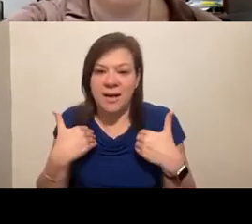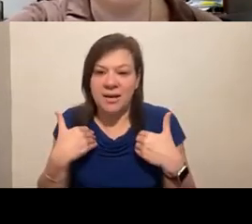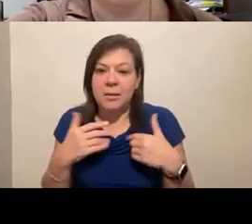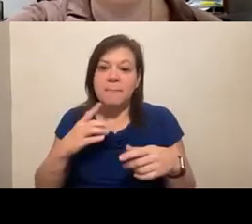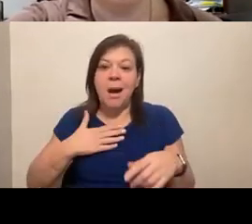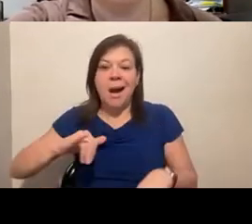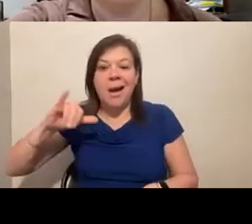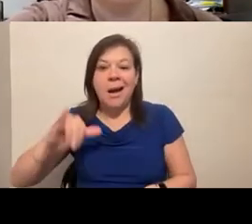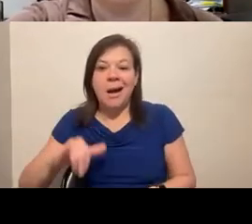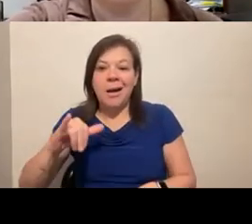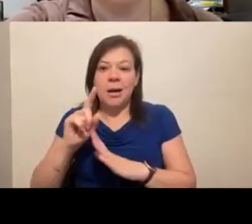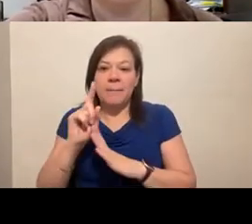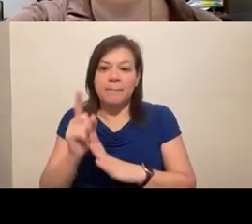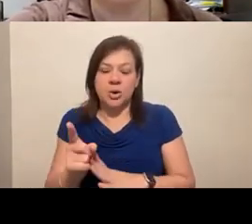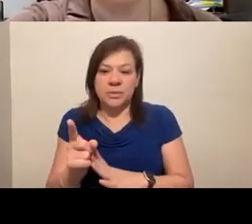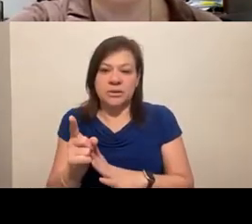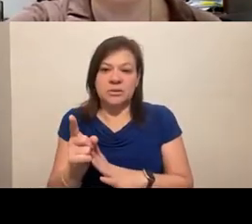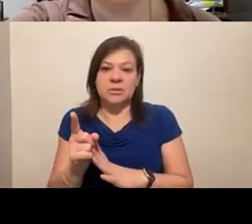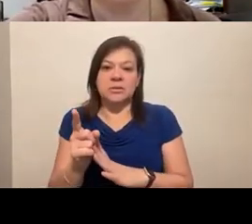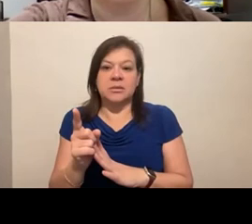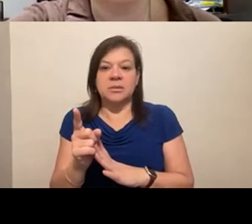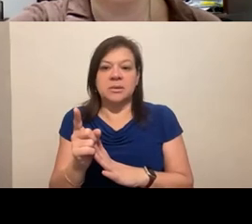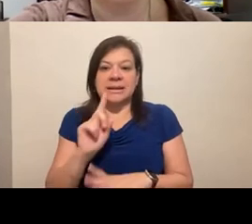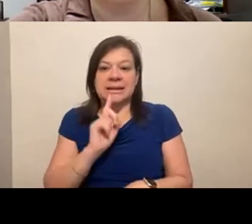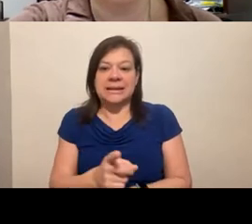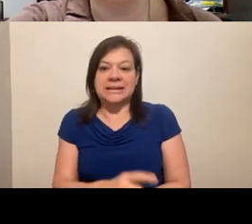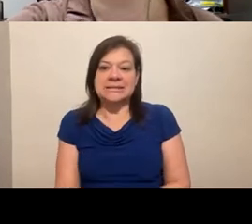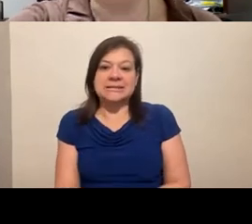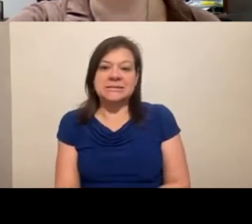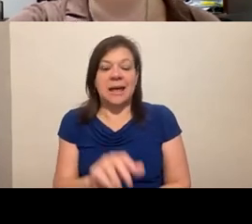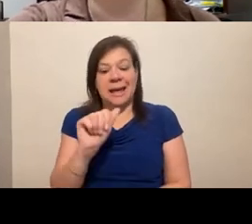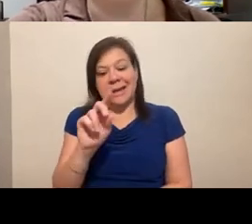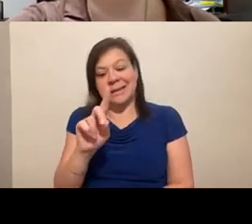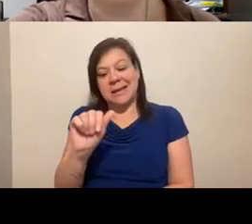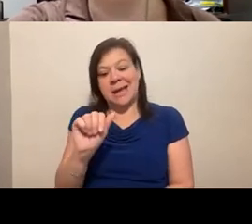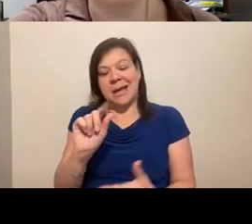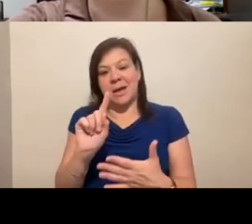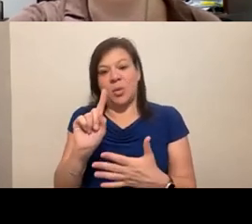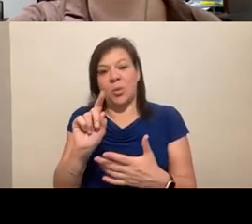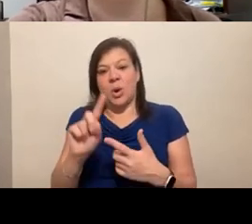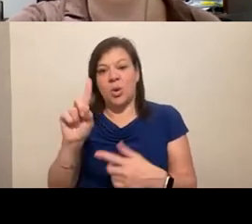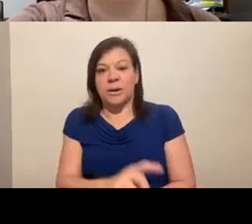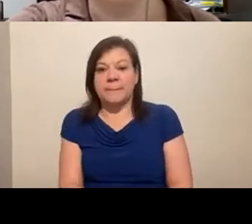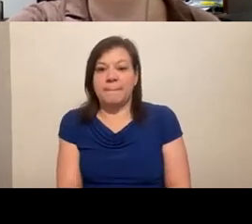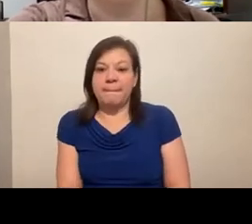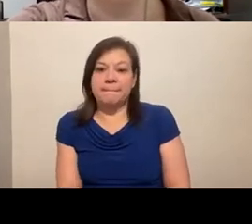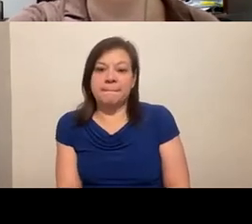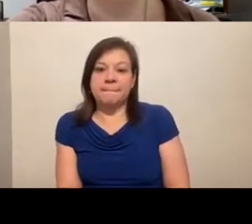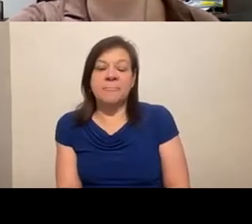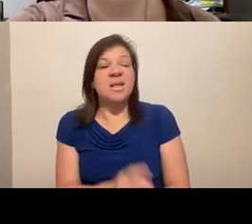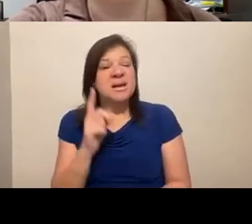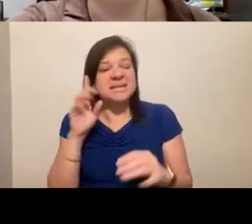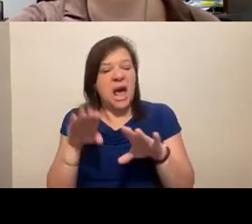moment at that first one was really in the ADA 101, because it just, again, unlocked this puzzle.